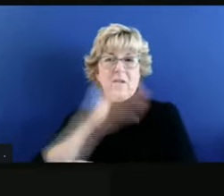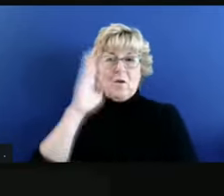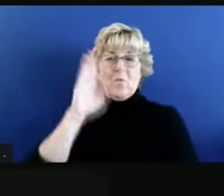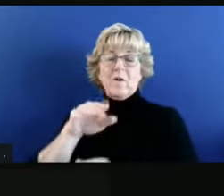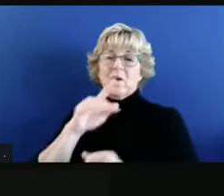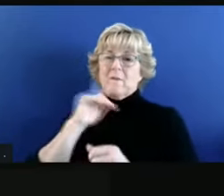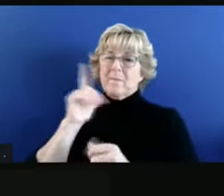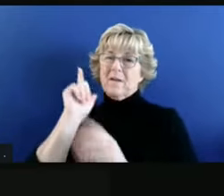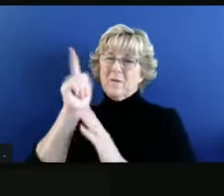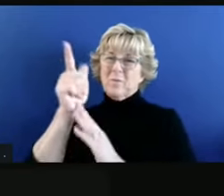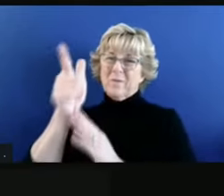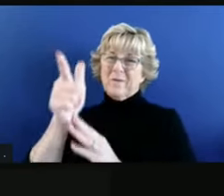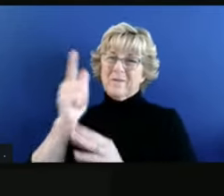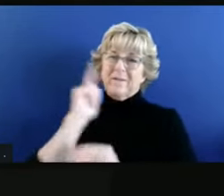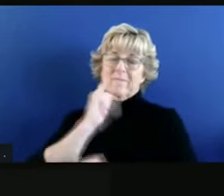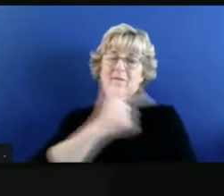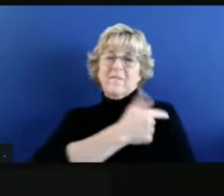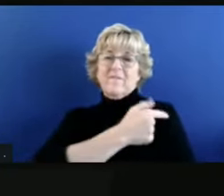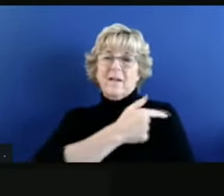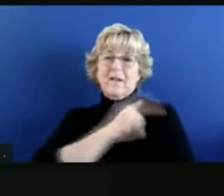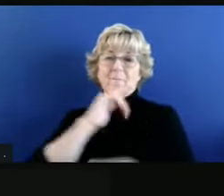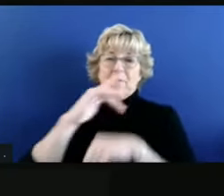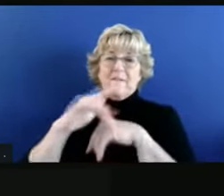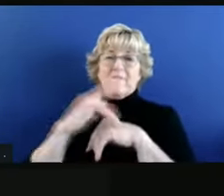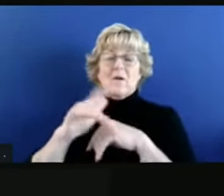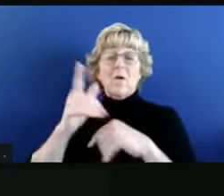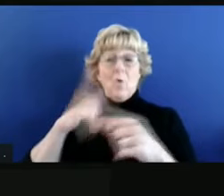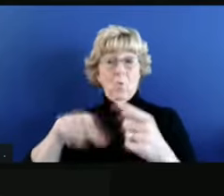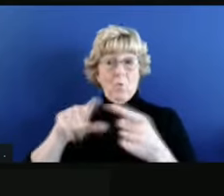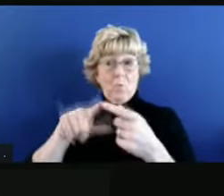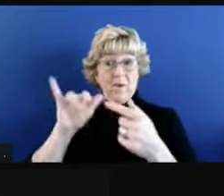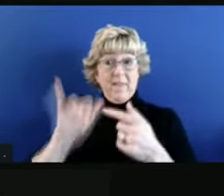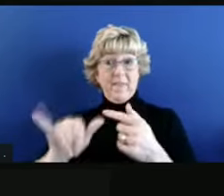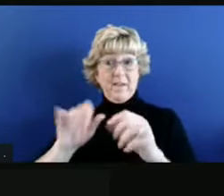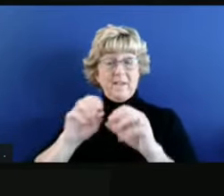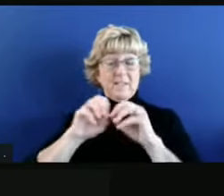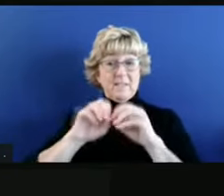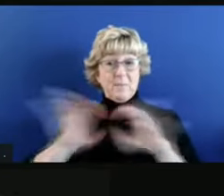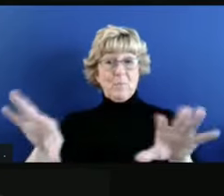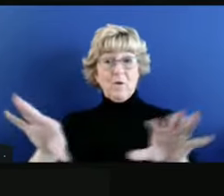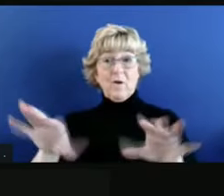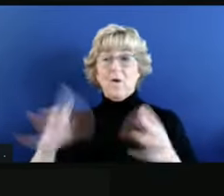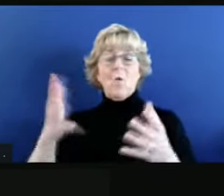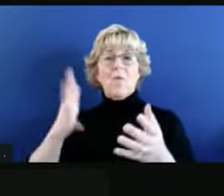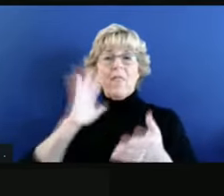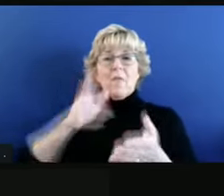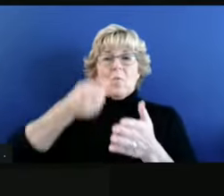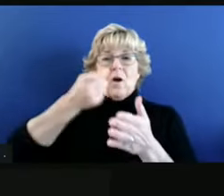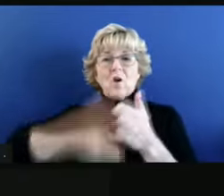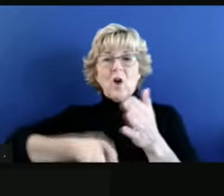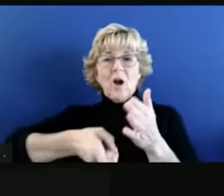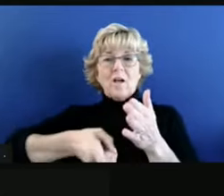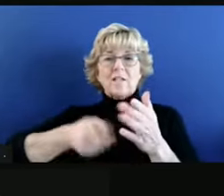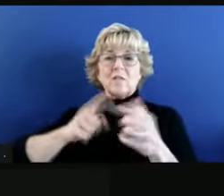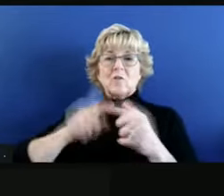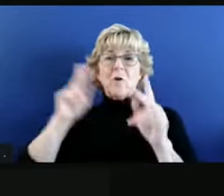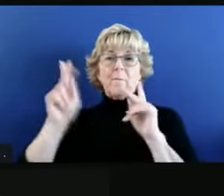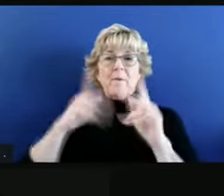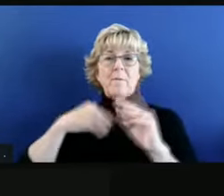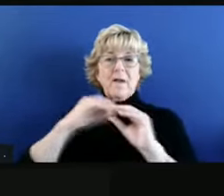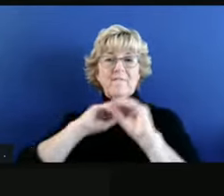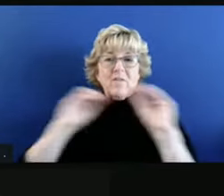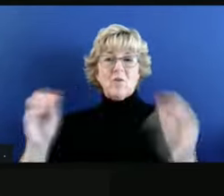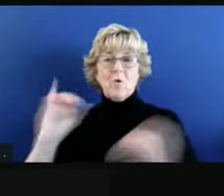vaccines are available to the general public. But wondering when that happens, you know, how much are vaccines going to cost, including for people who are uninsured?